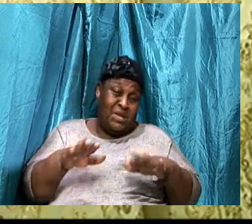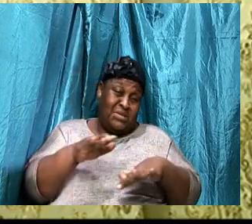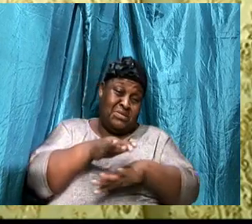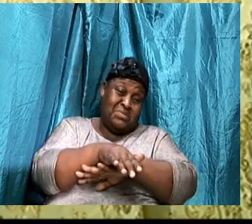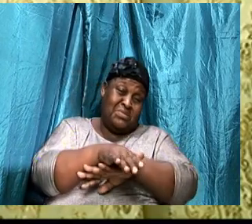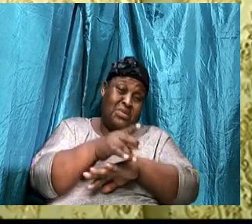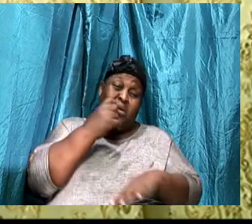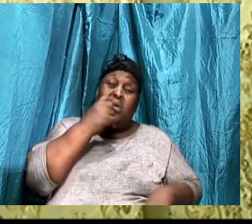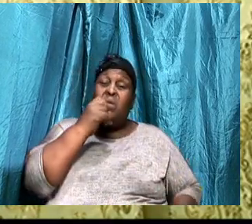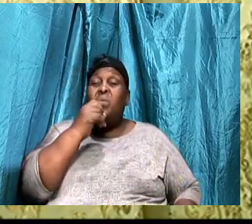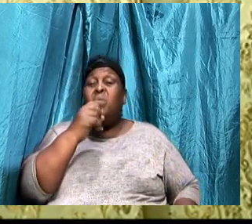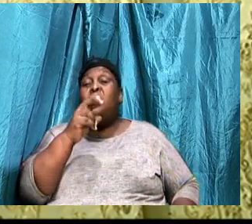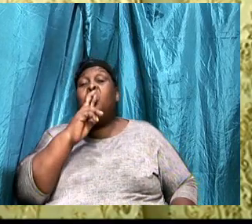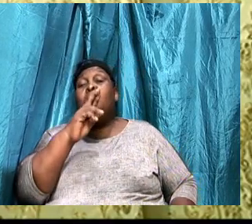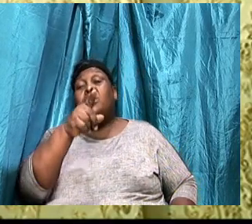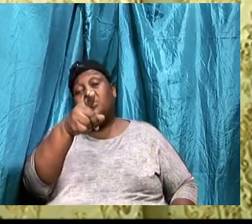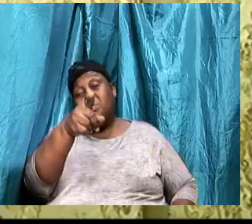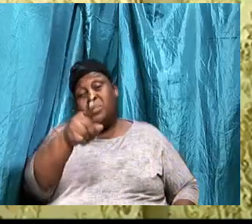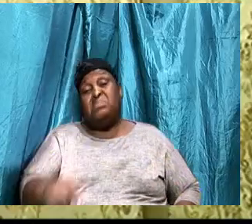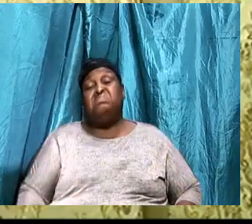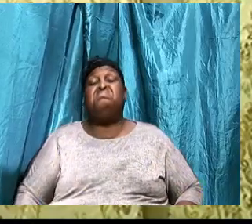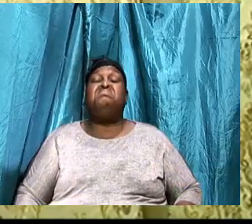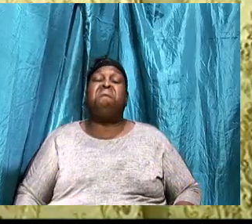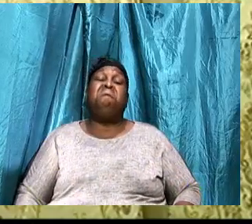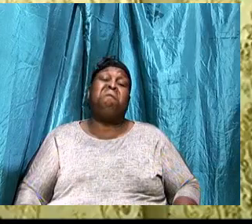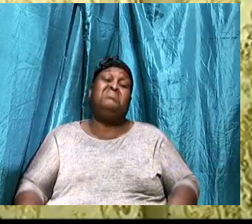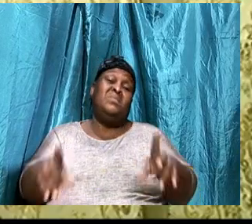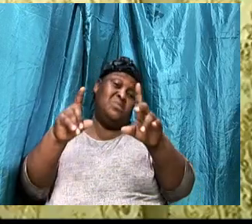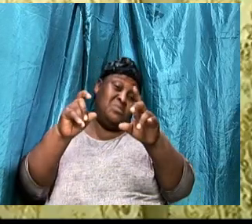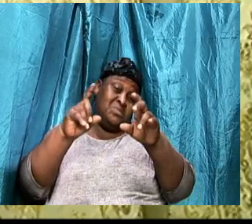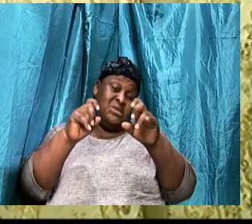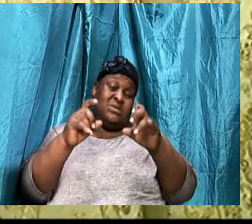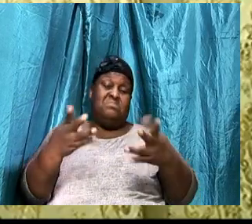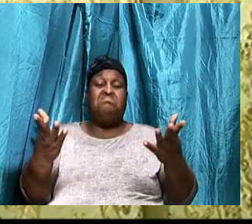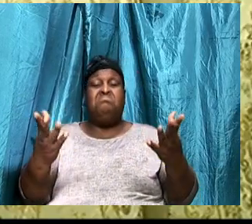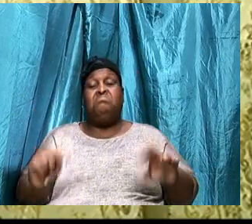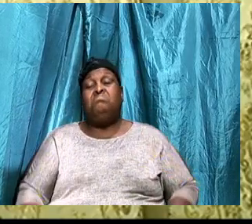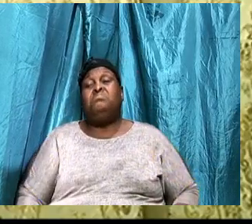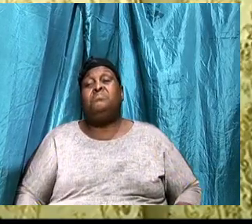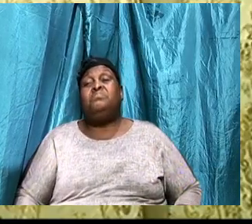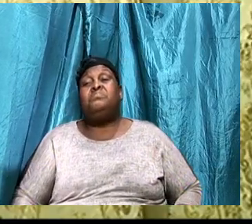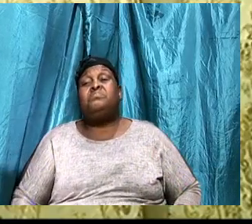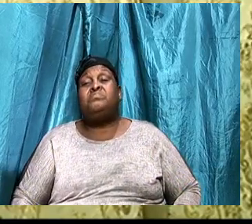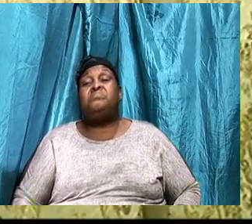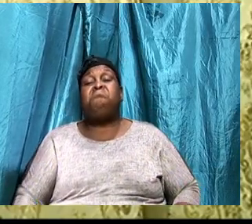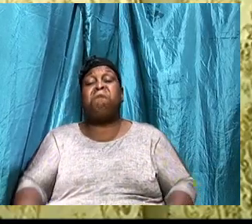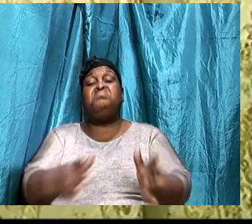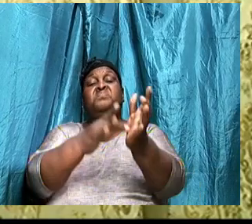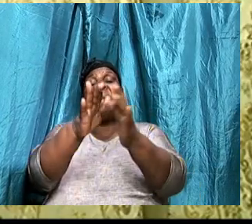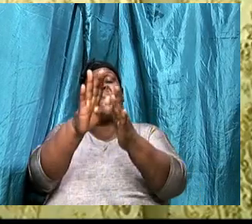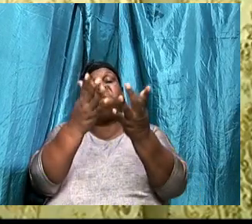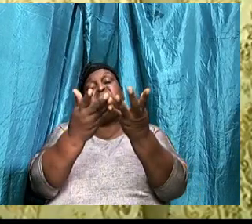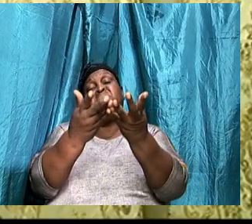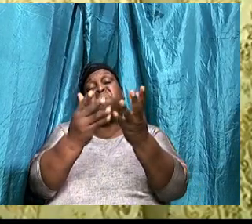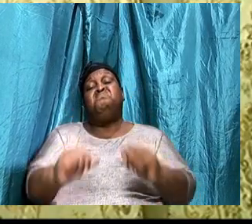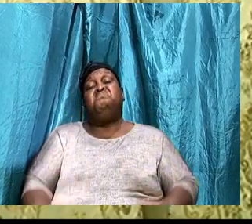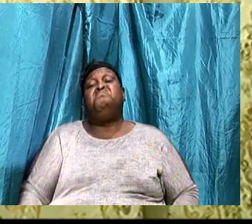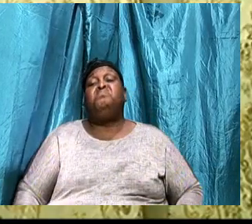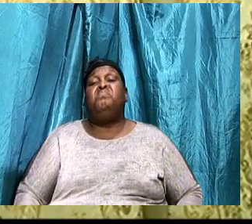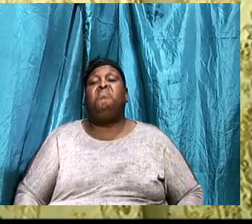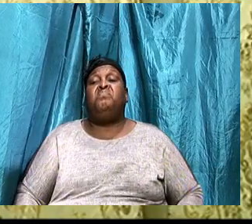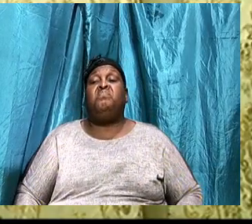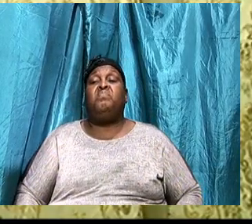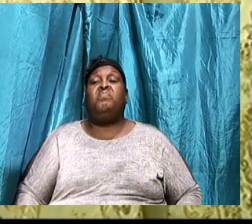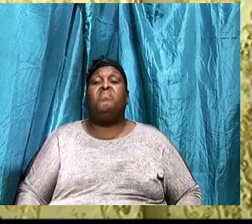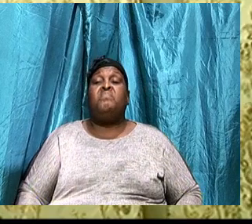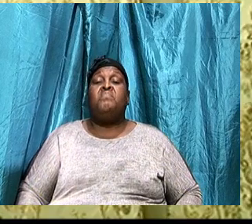are you? I want us to turn, In our Bibles again, To the book, Of